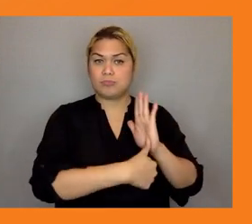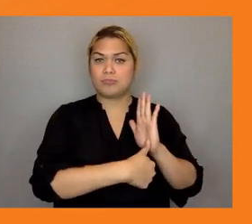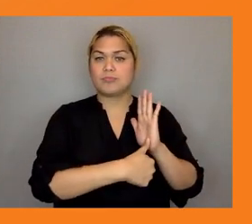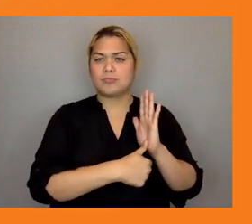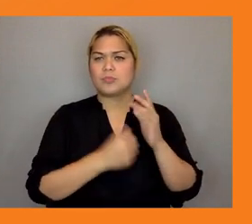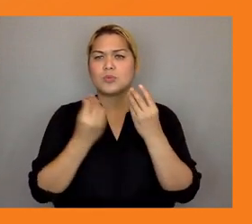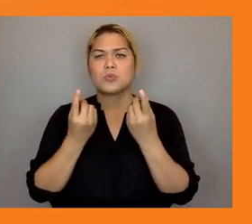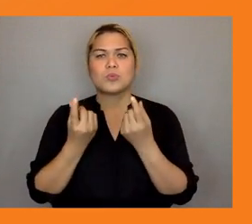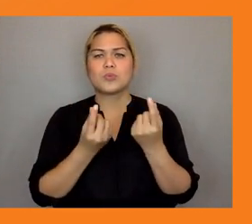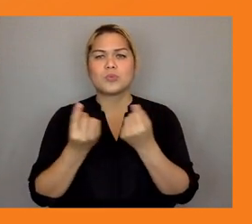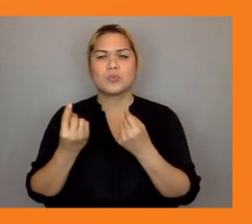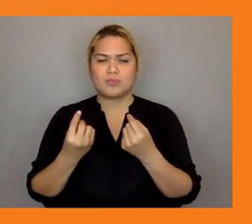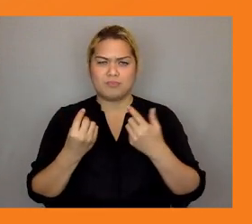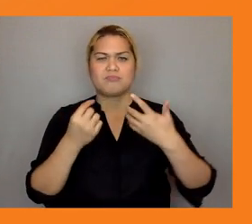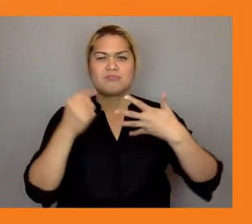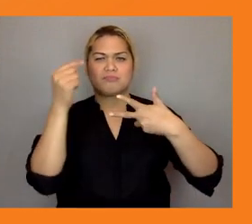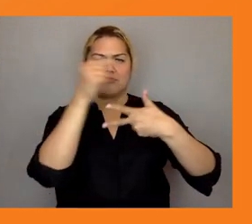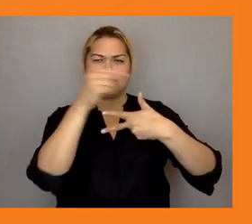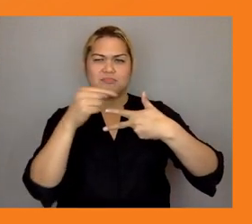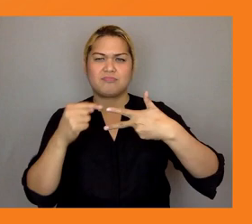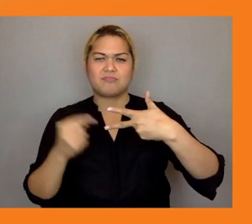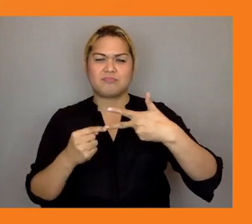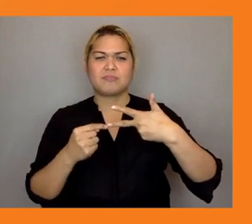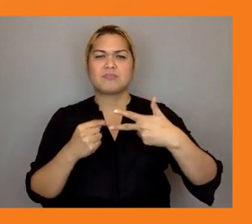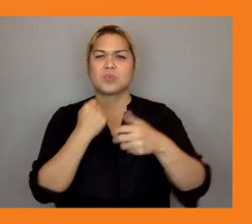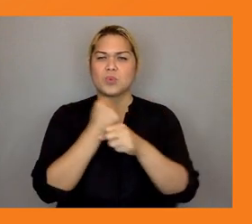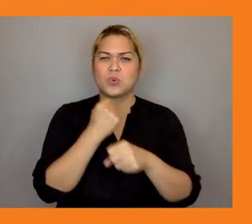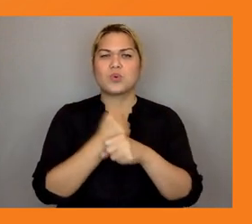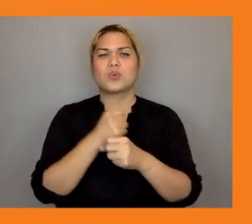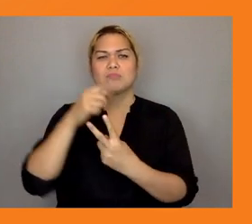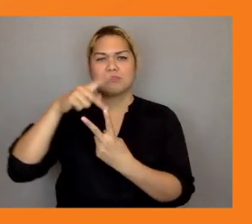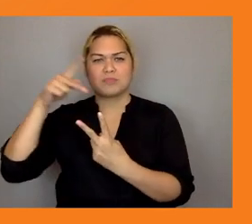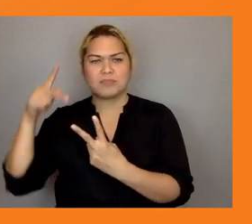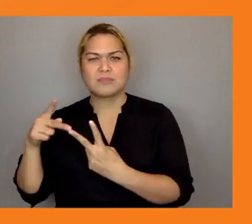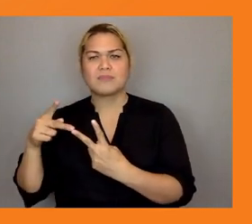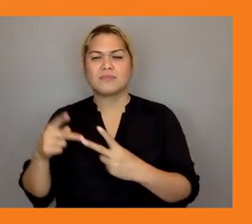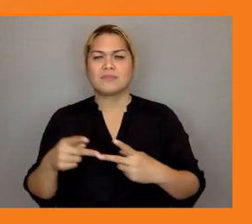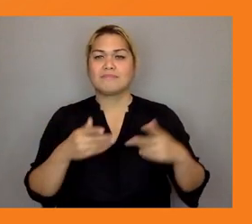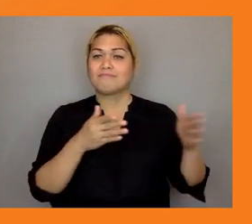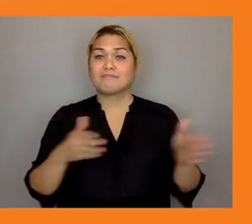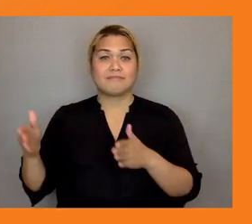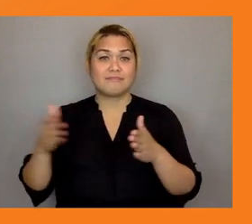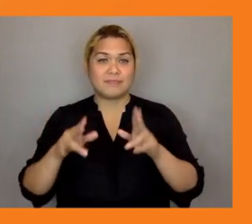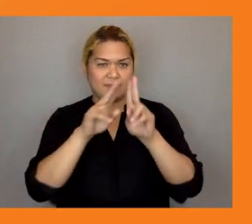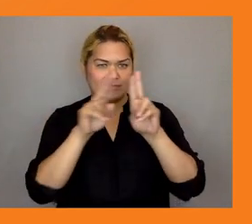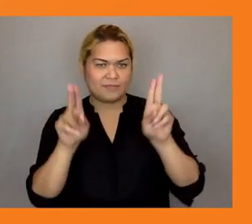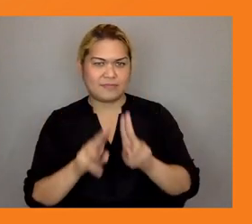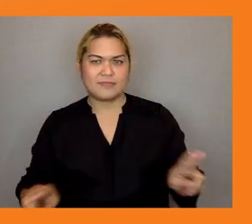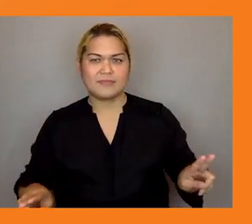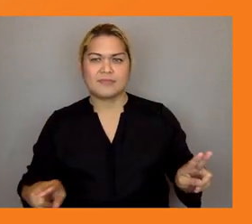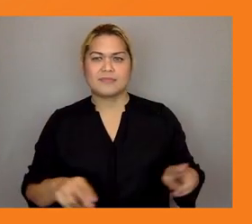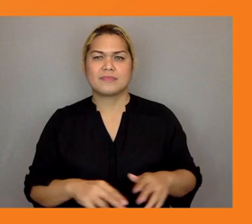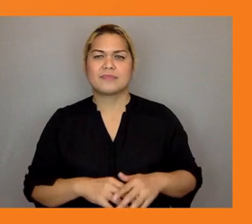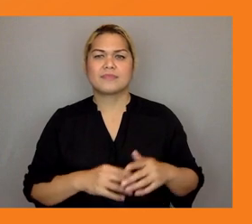our partnership with plan international first on awareness raising adb through the partnership with